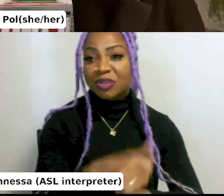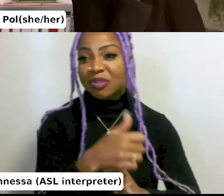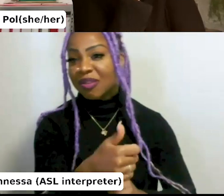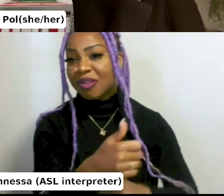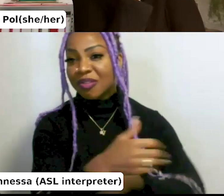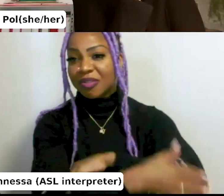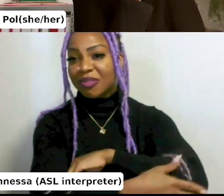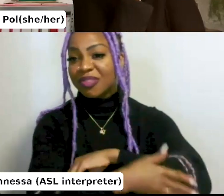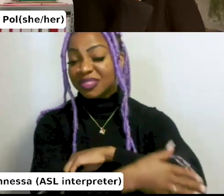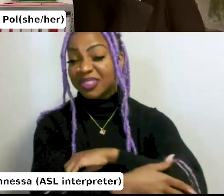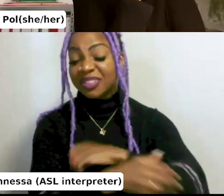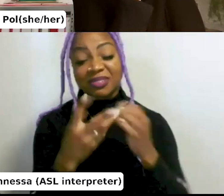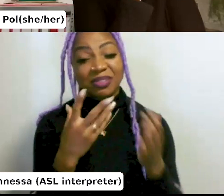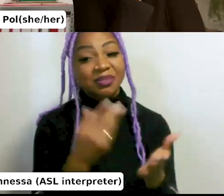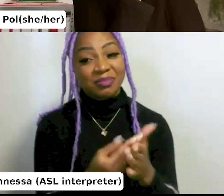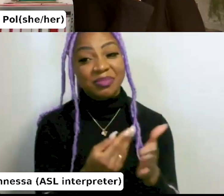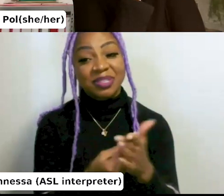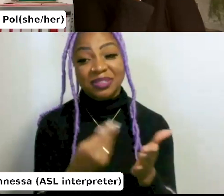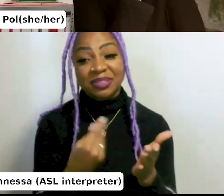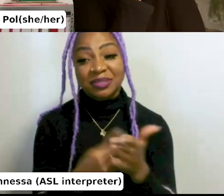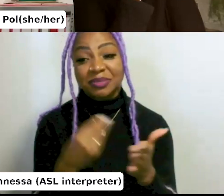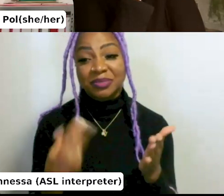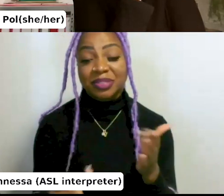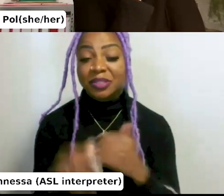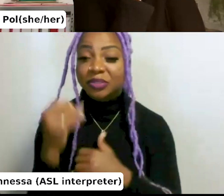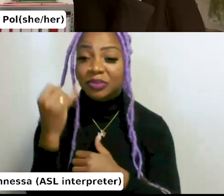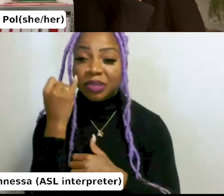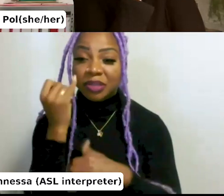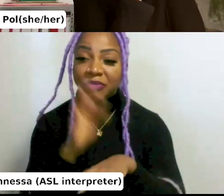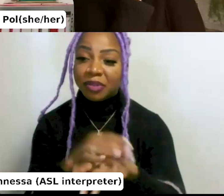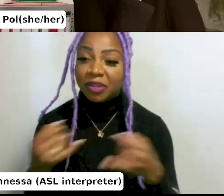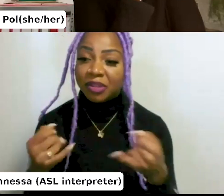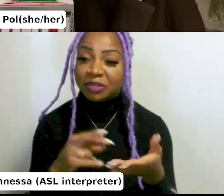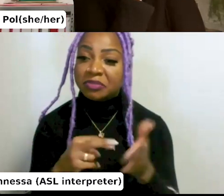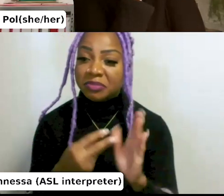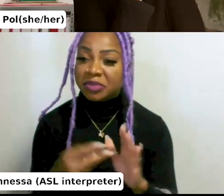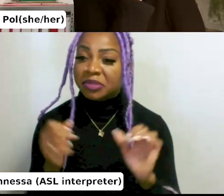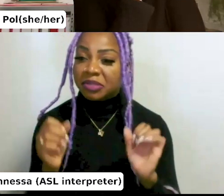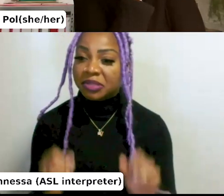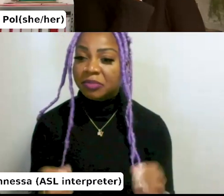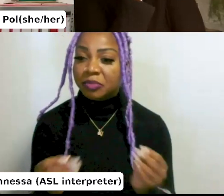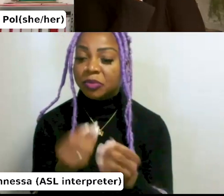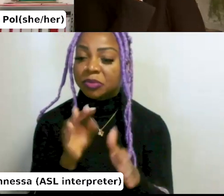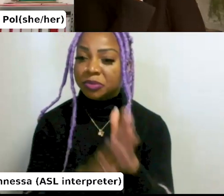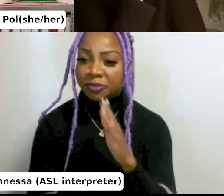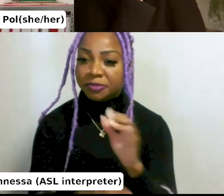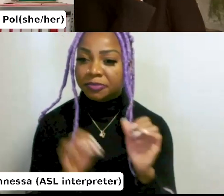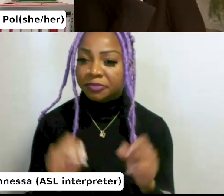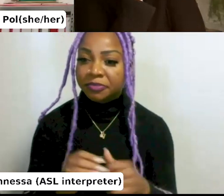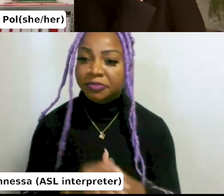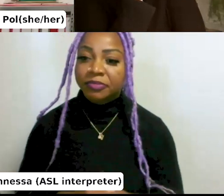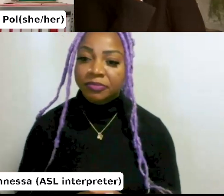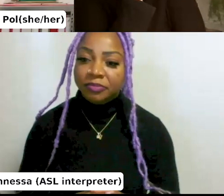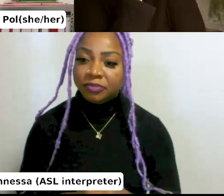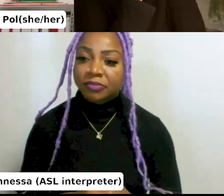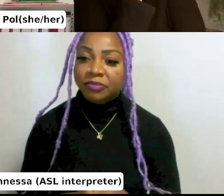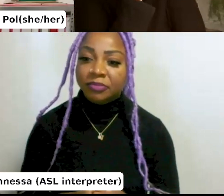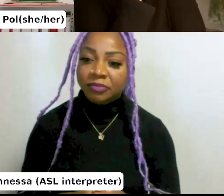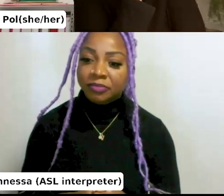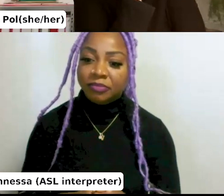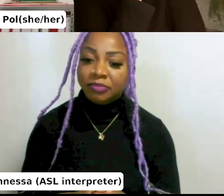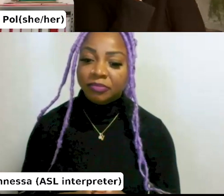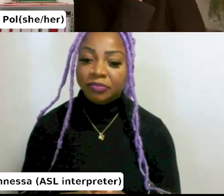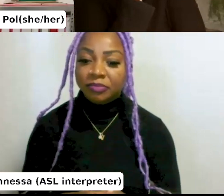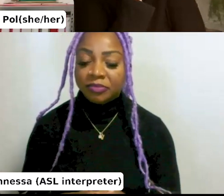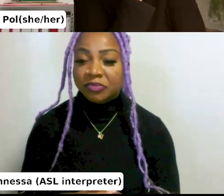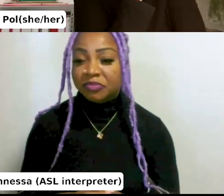them like, yeah, available for a cheaper price or that is nice to also, yeah, spread that information in a different way. think